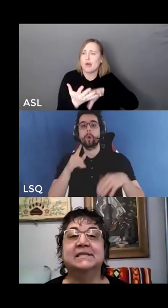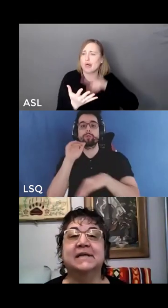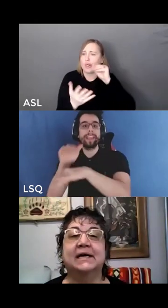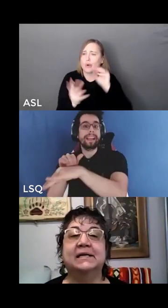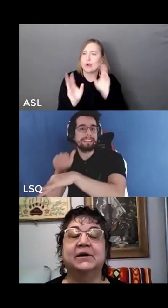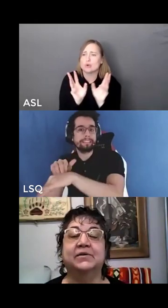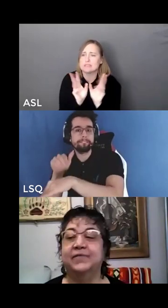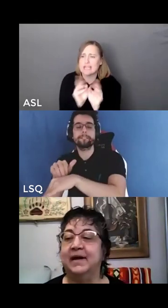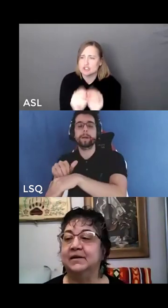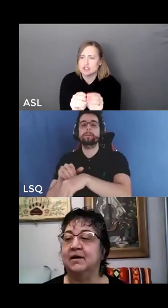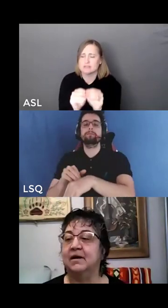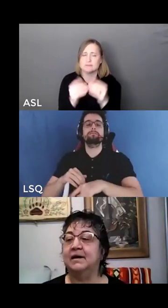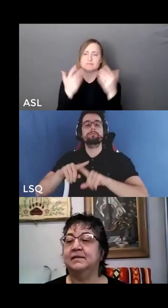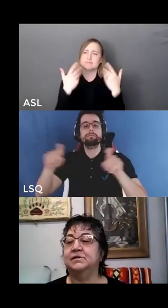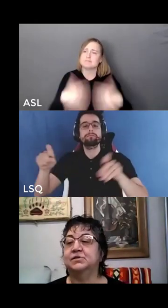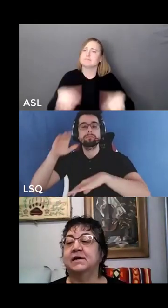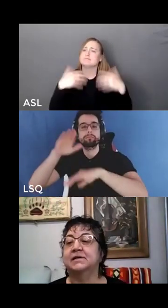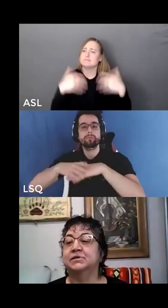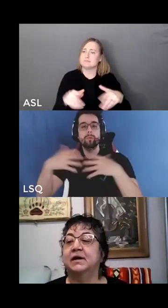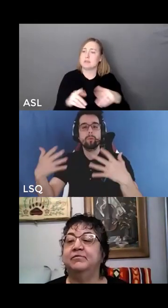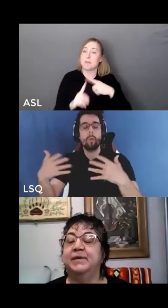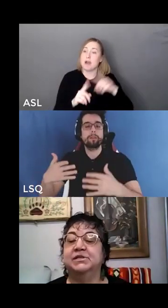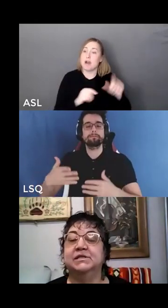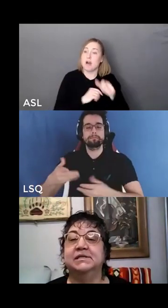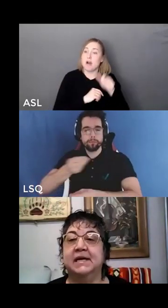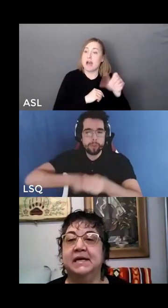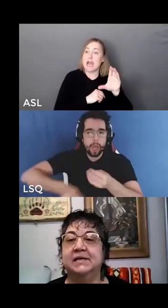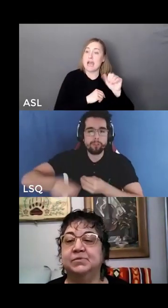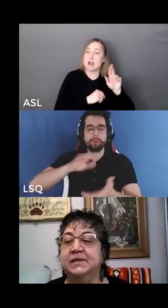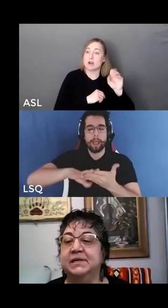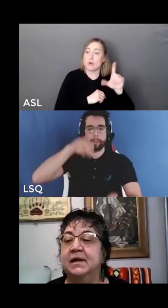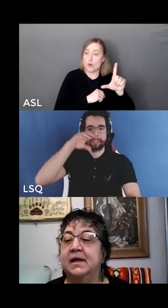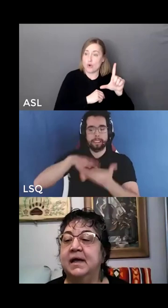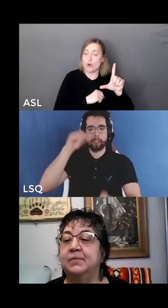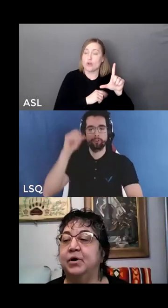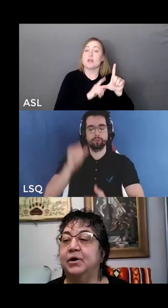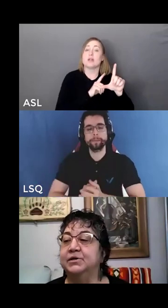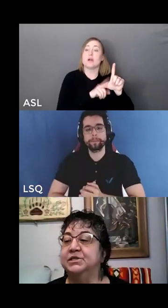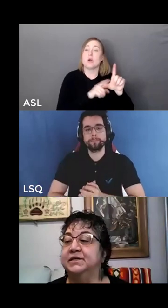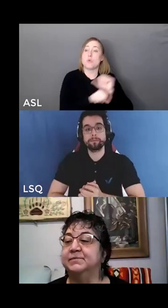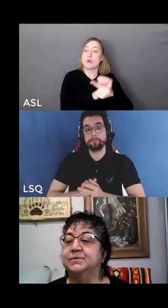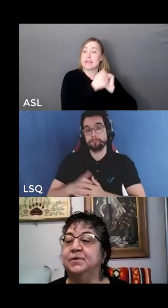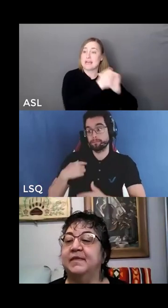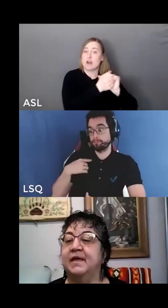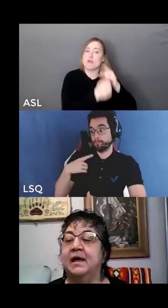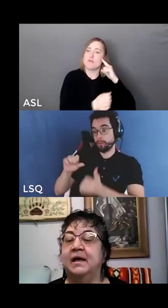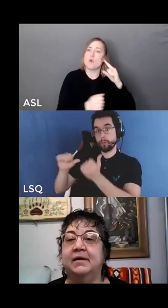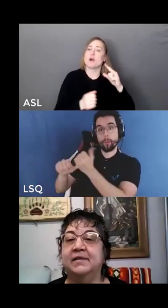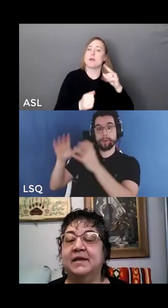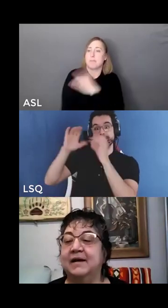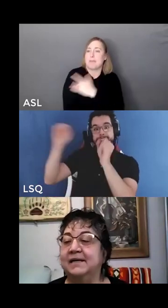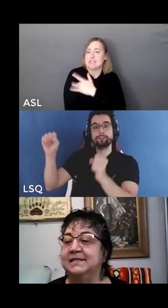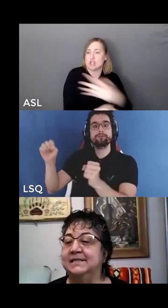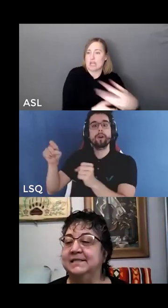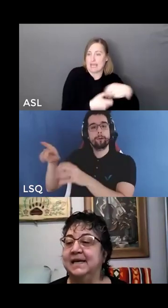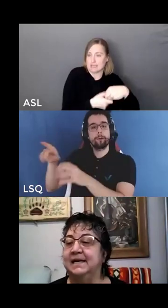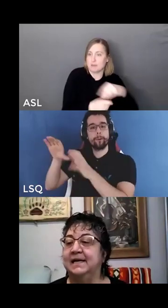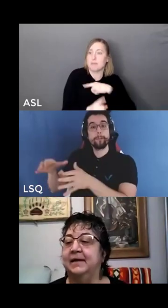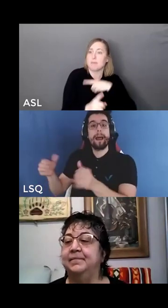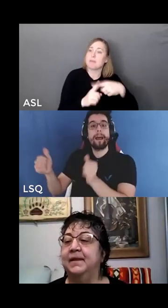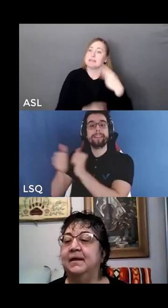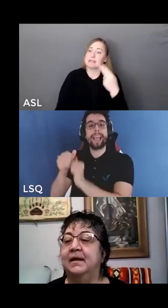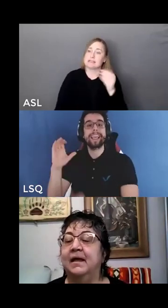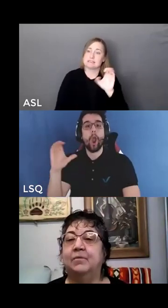alongside Carol Fancot, the Director of Patient Engagement and Partnerships with Healthcare Excellence